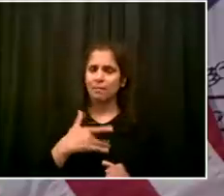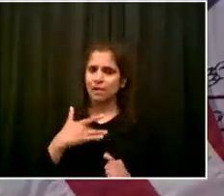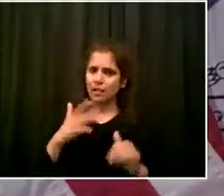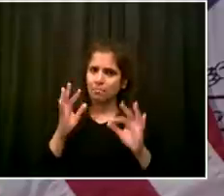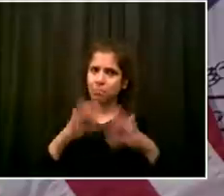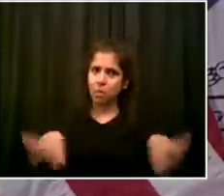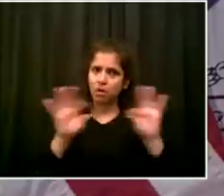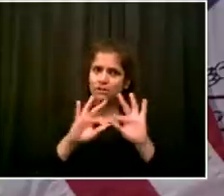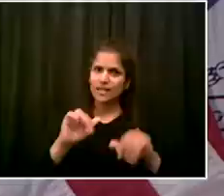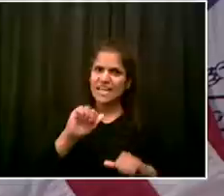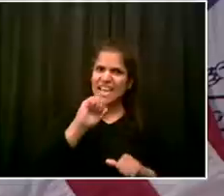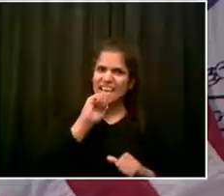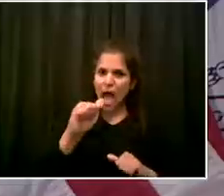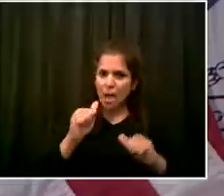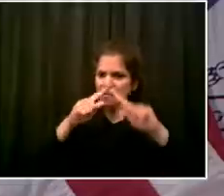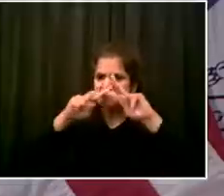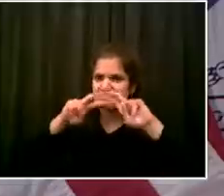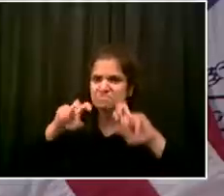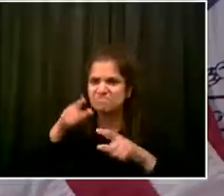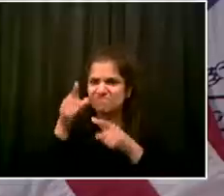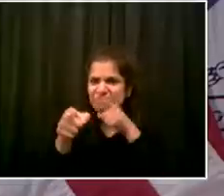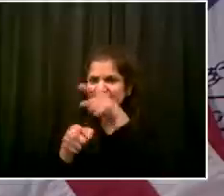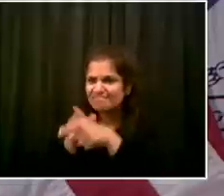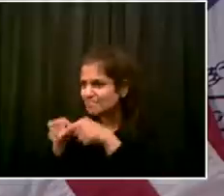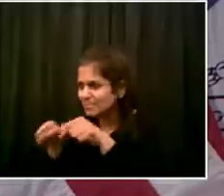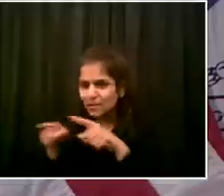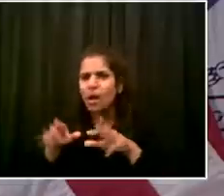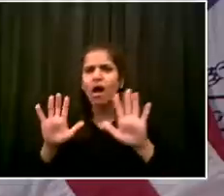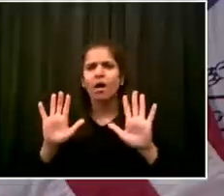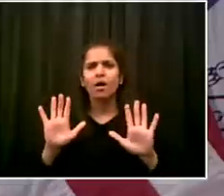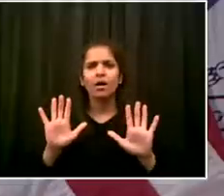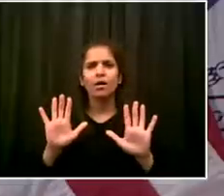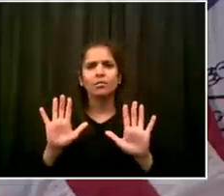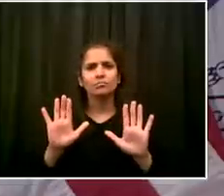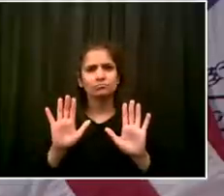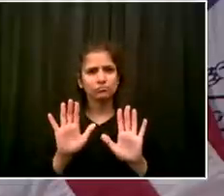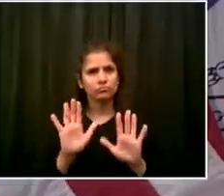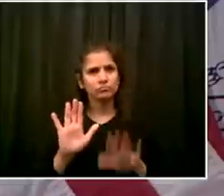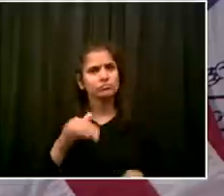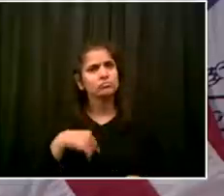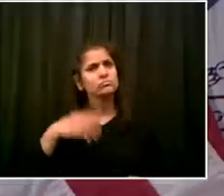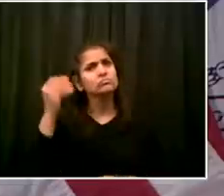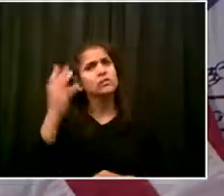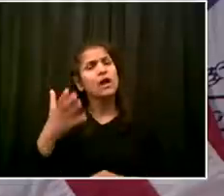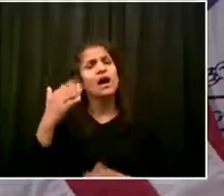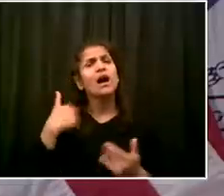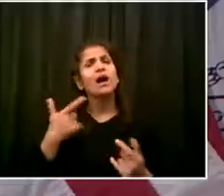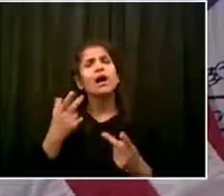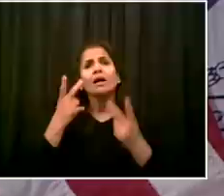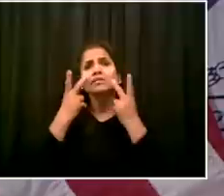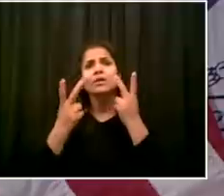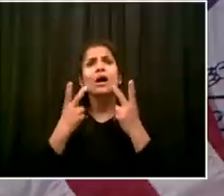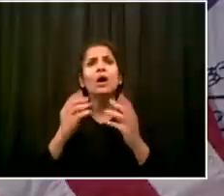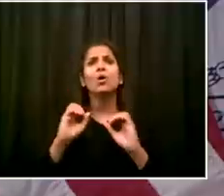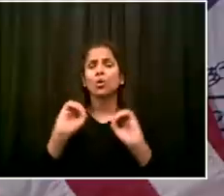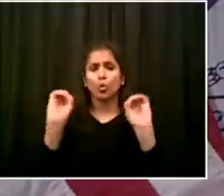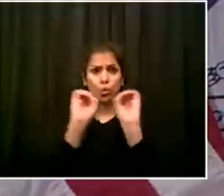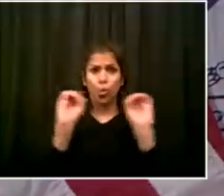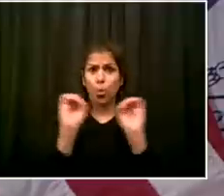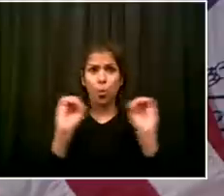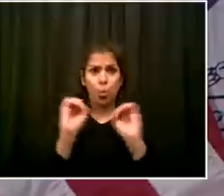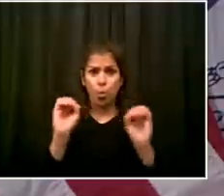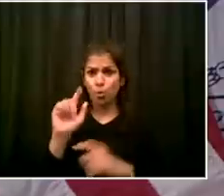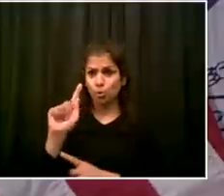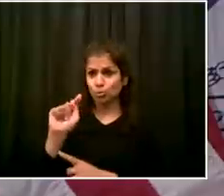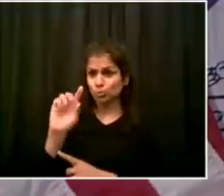around. I haven't heard any reports of any major number of tourists in town. If there's some of the two of that, I certainly want to know